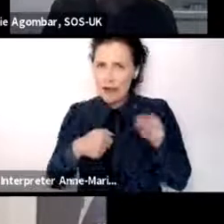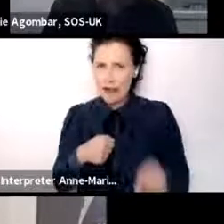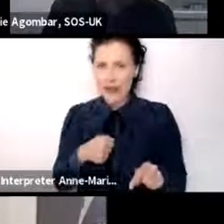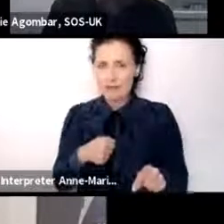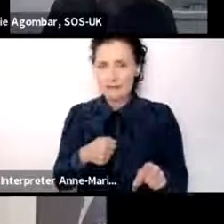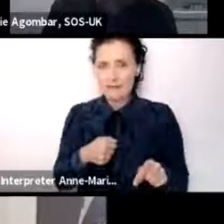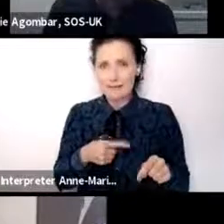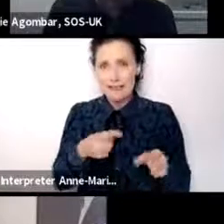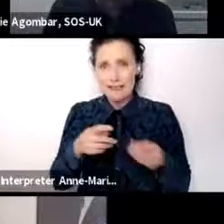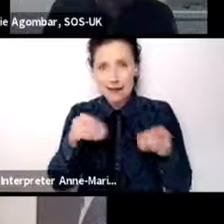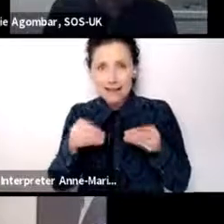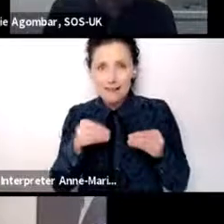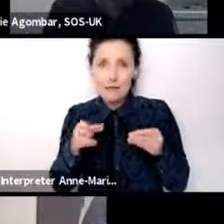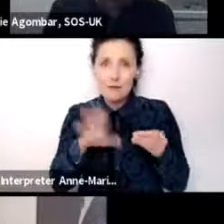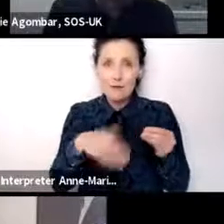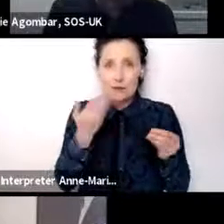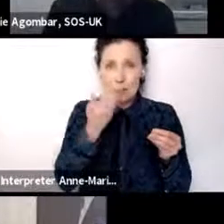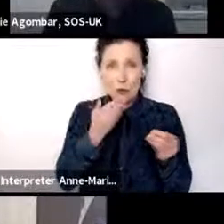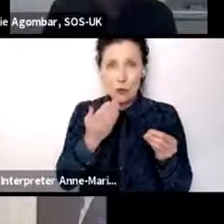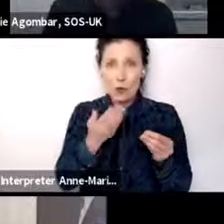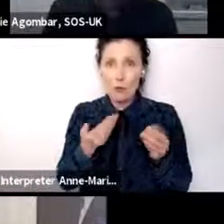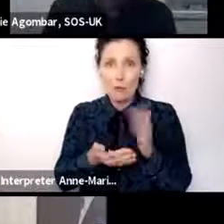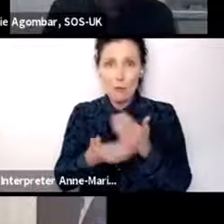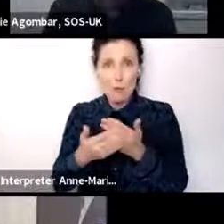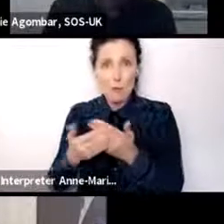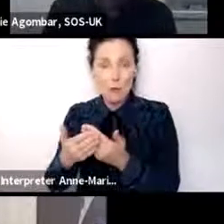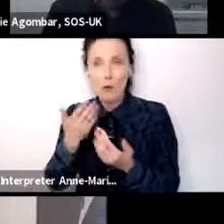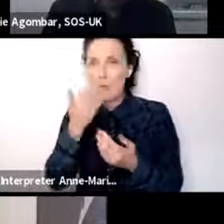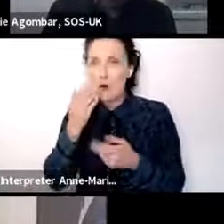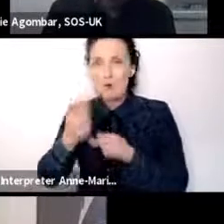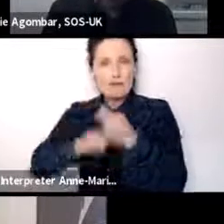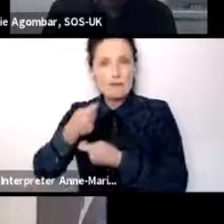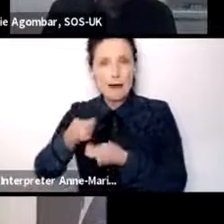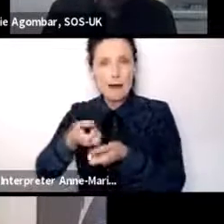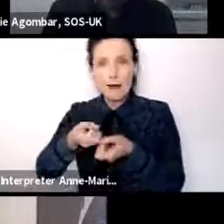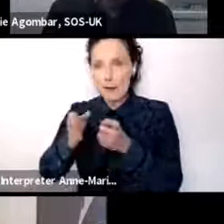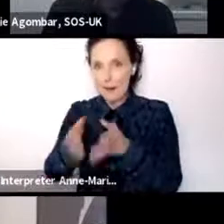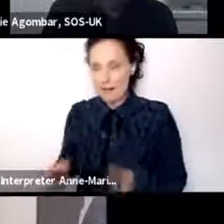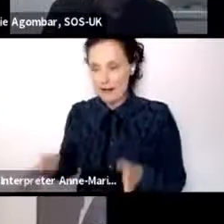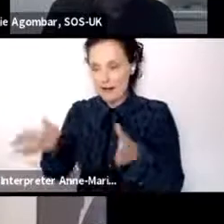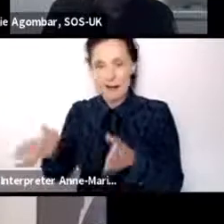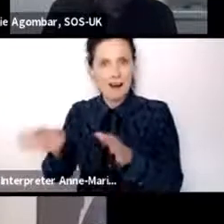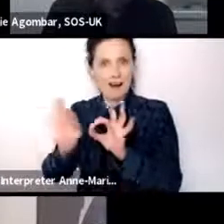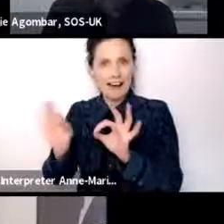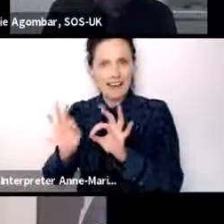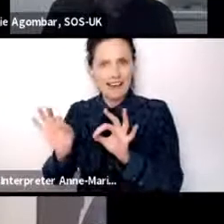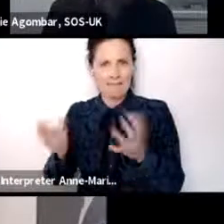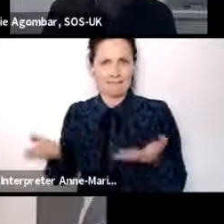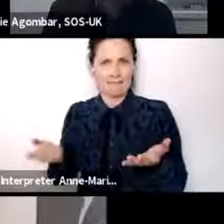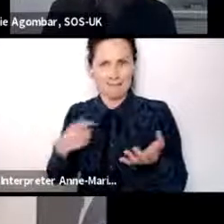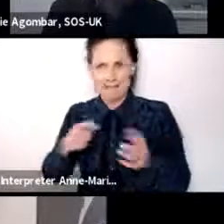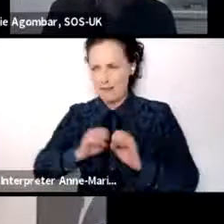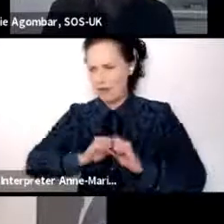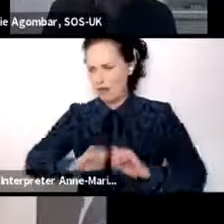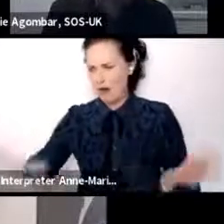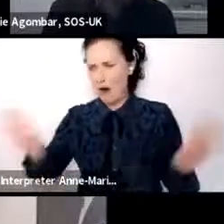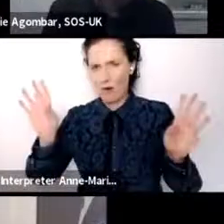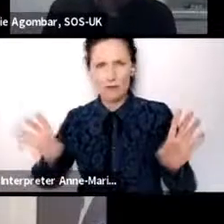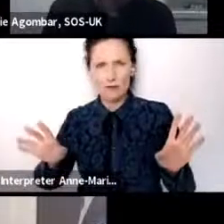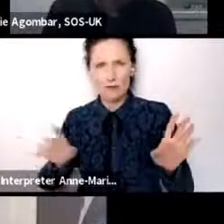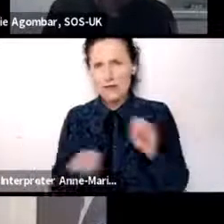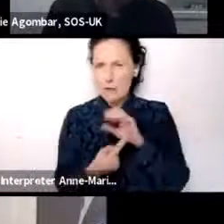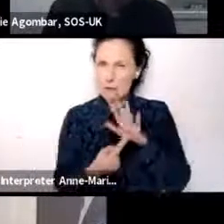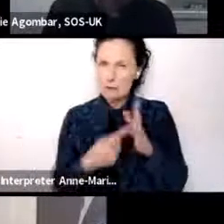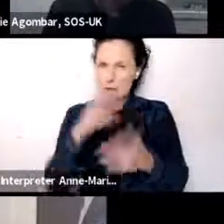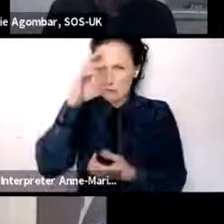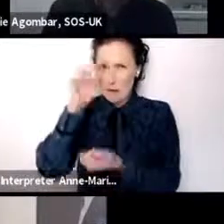our schools. And there's no recycling bins either. They're just getting littered everywhere. And I think that's important to remember as well,